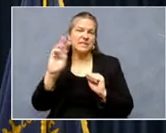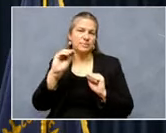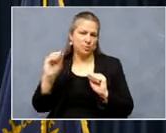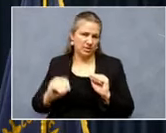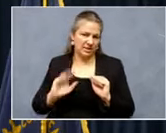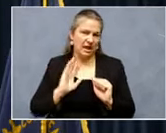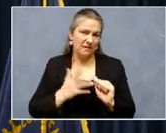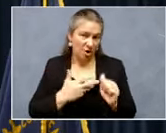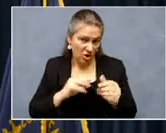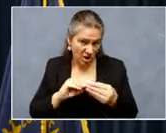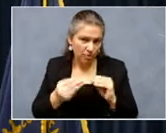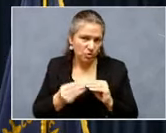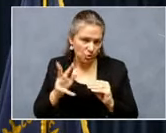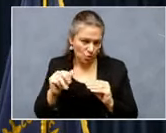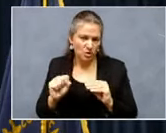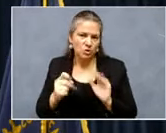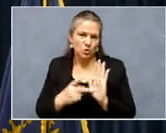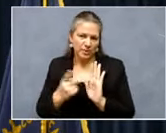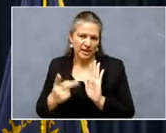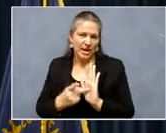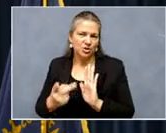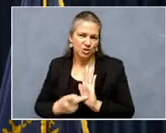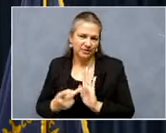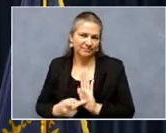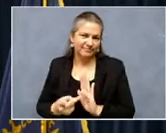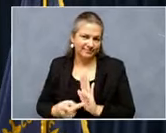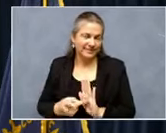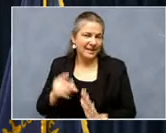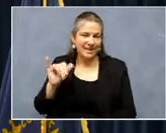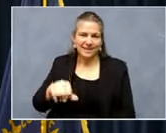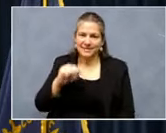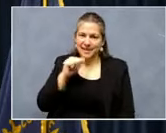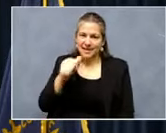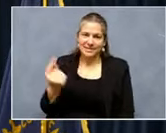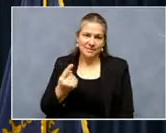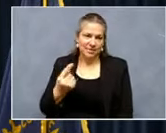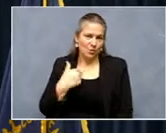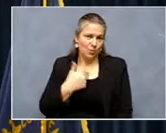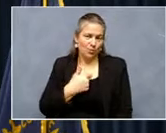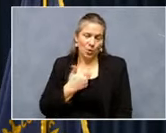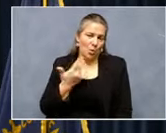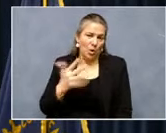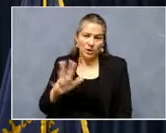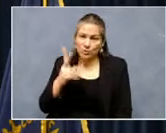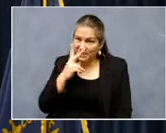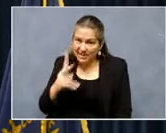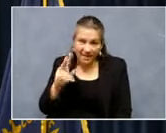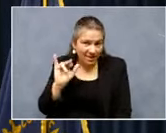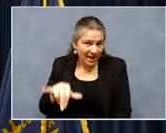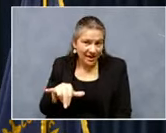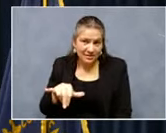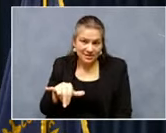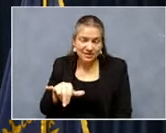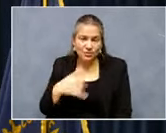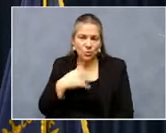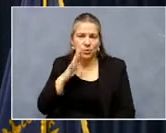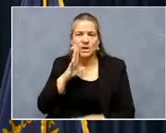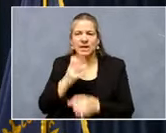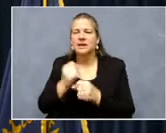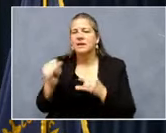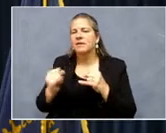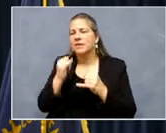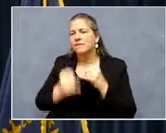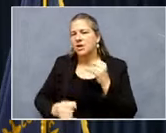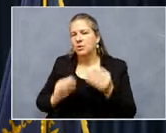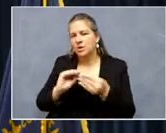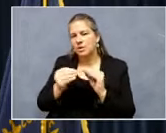duplications. Again, that's not something anybody, uh, wants to see, and we'll get the, the final numbers on Thursday,